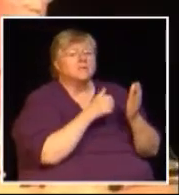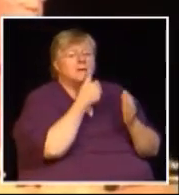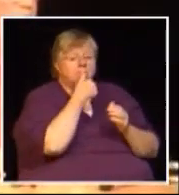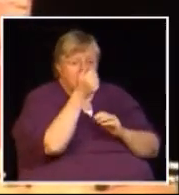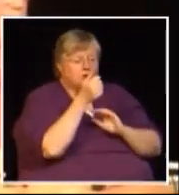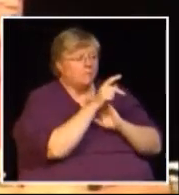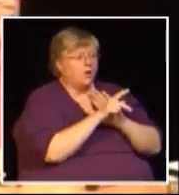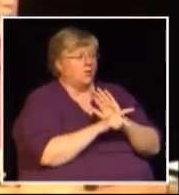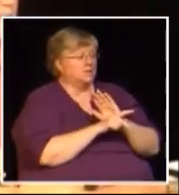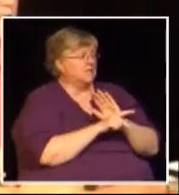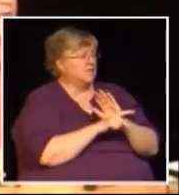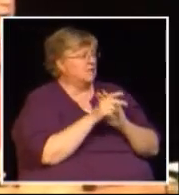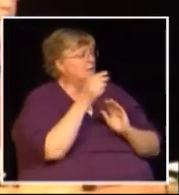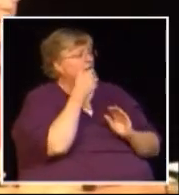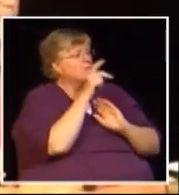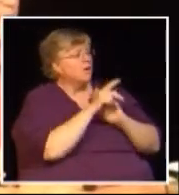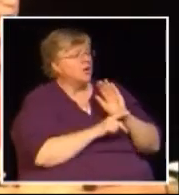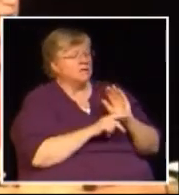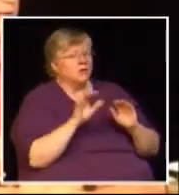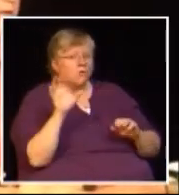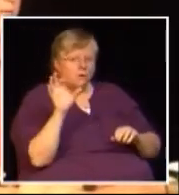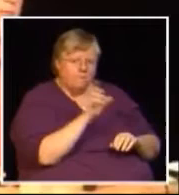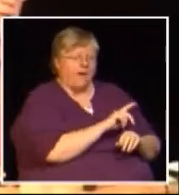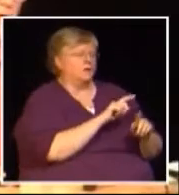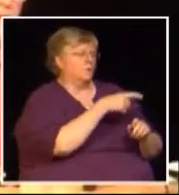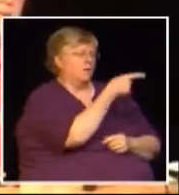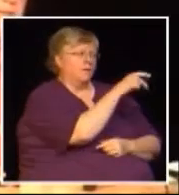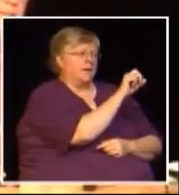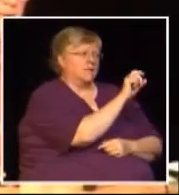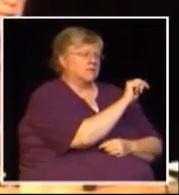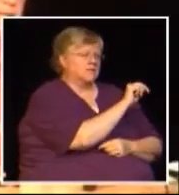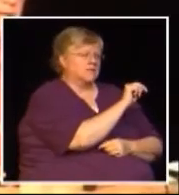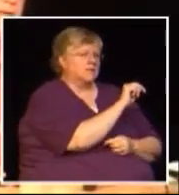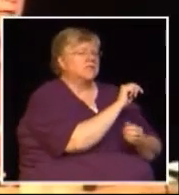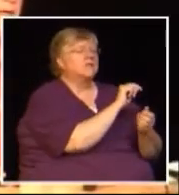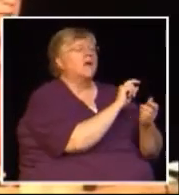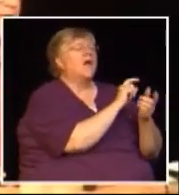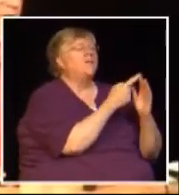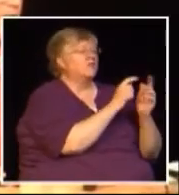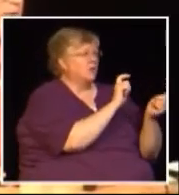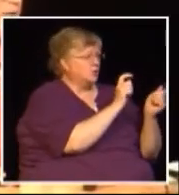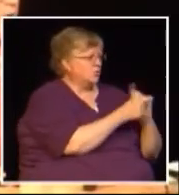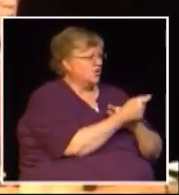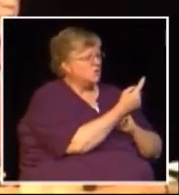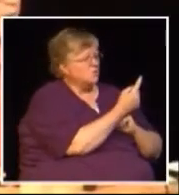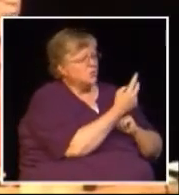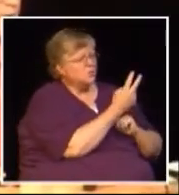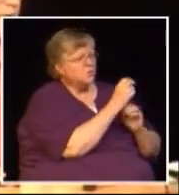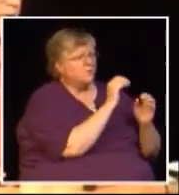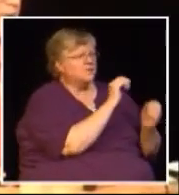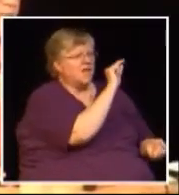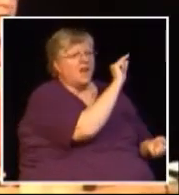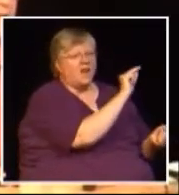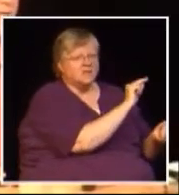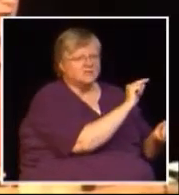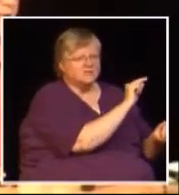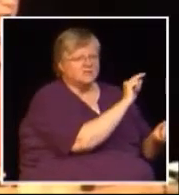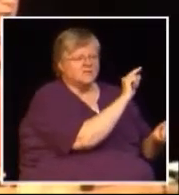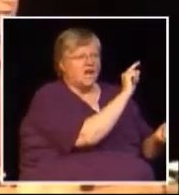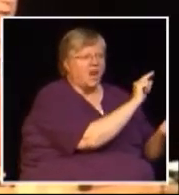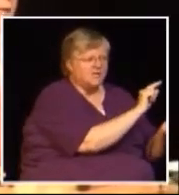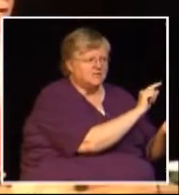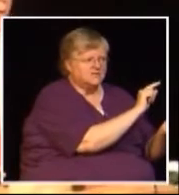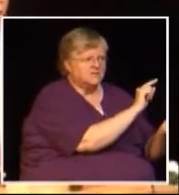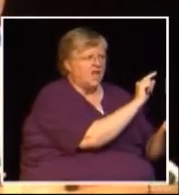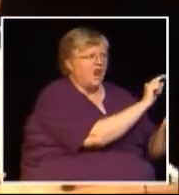but if you're asking what is a better policy a better policy would be to go back to the PST and begin phasing it out 1 or 2% a year for the next 5